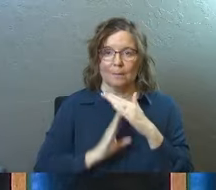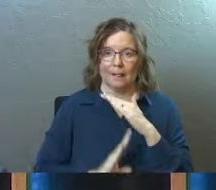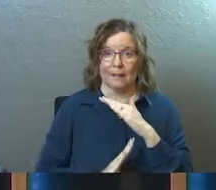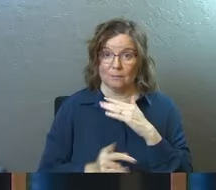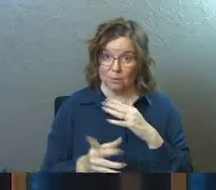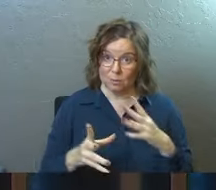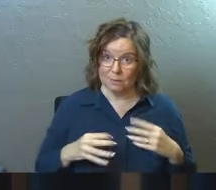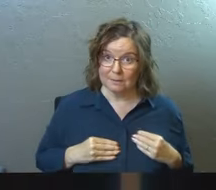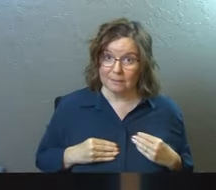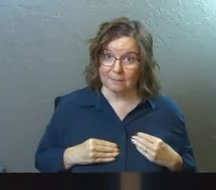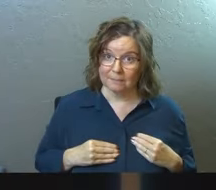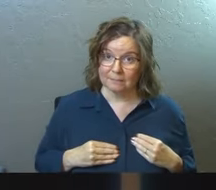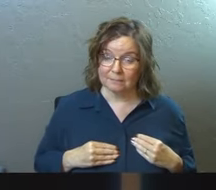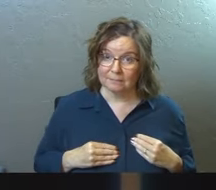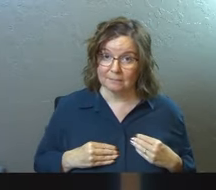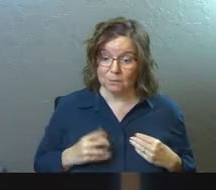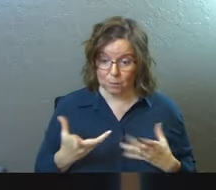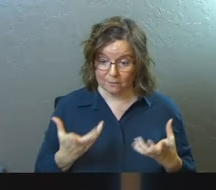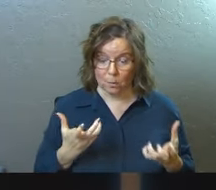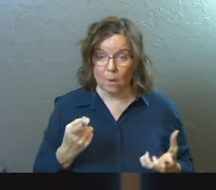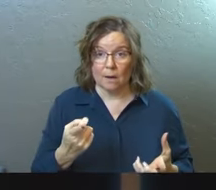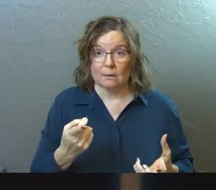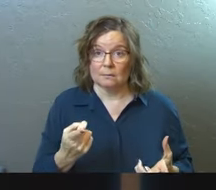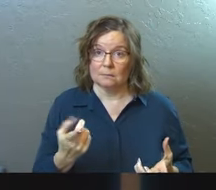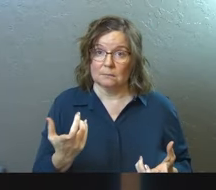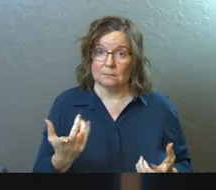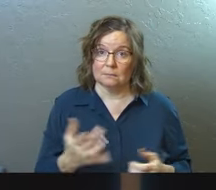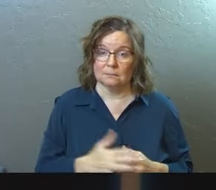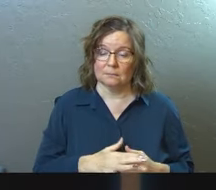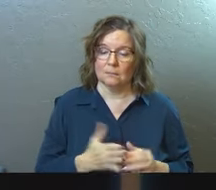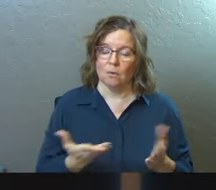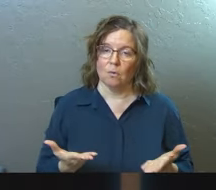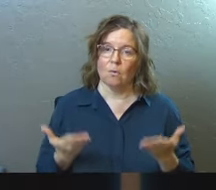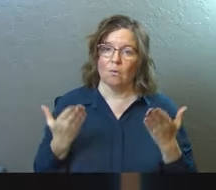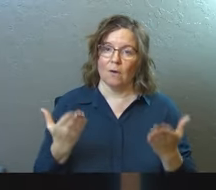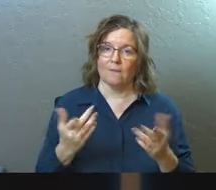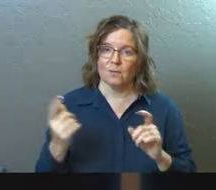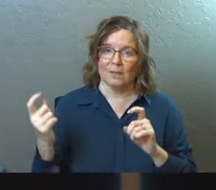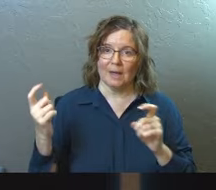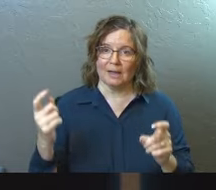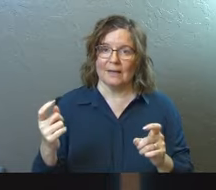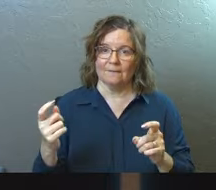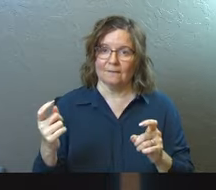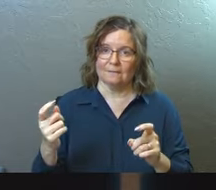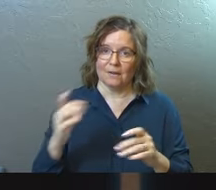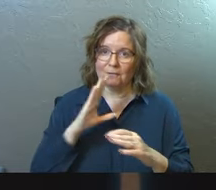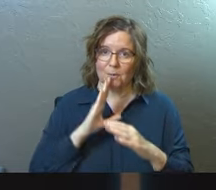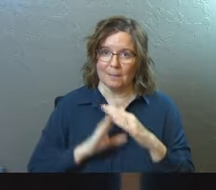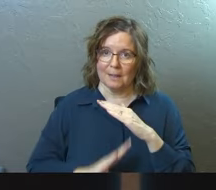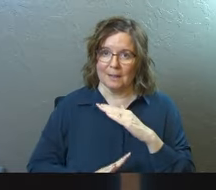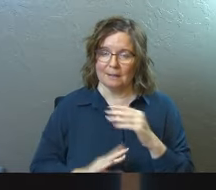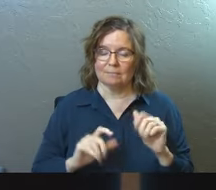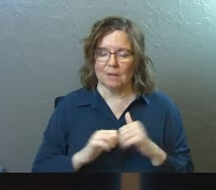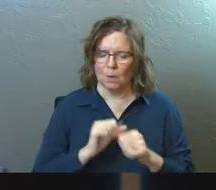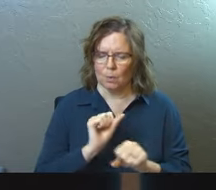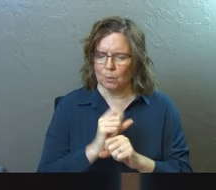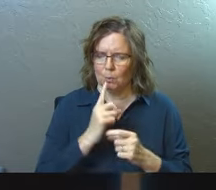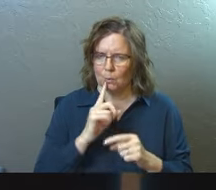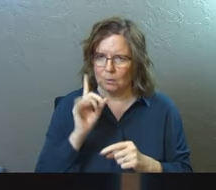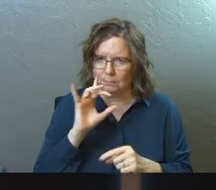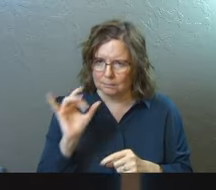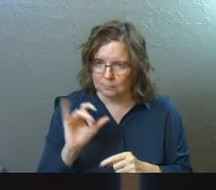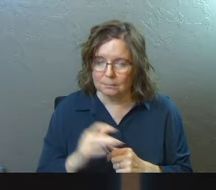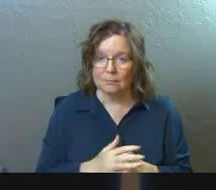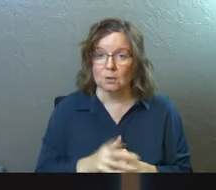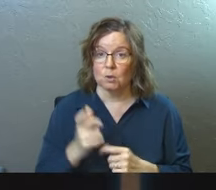Will you take it today? You gotta want it. But he's offering you that gift. And here's how it works. You've